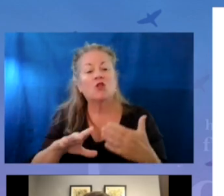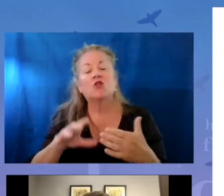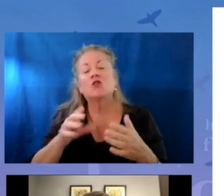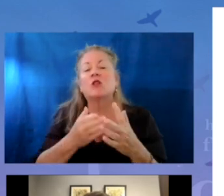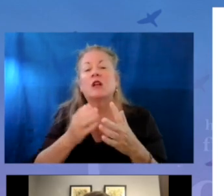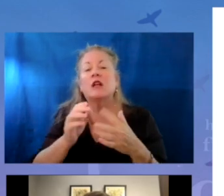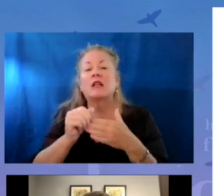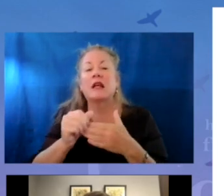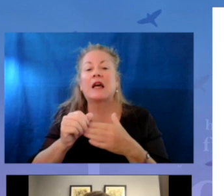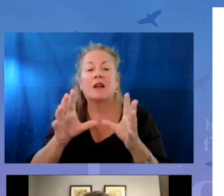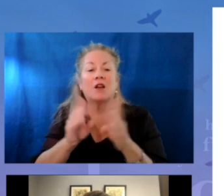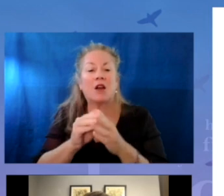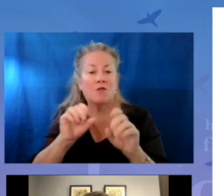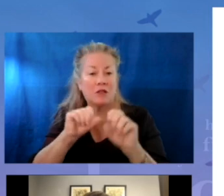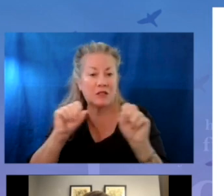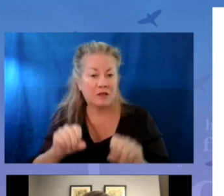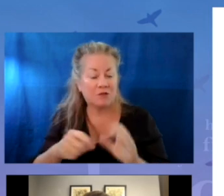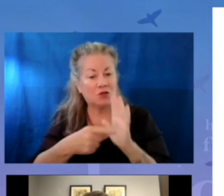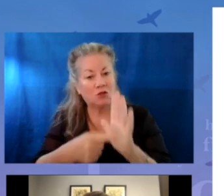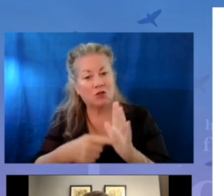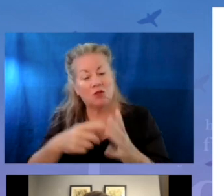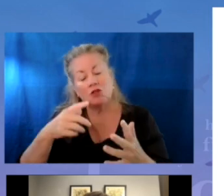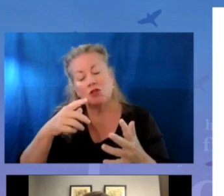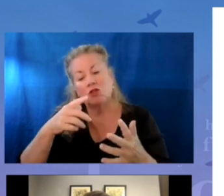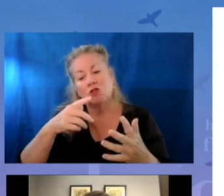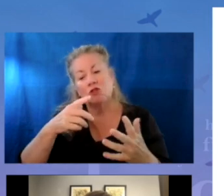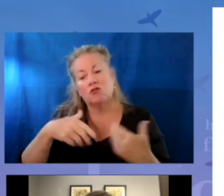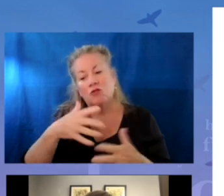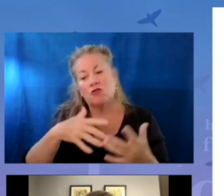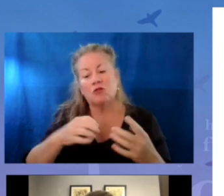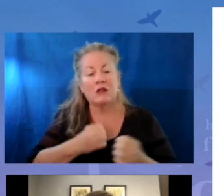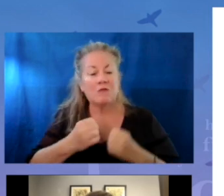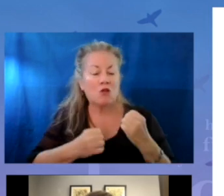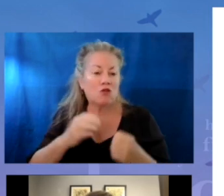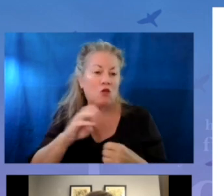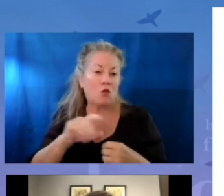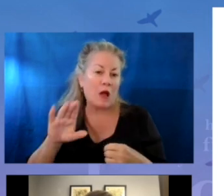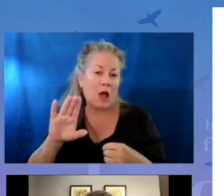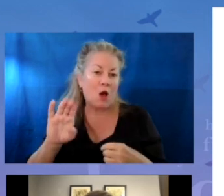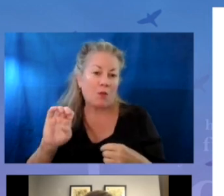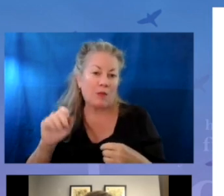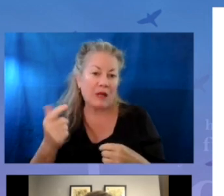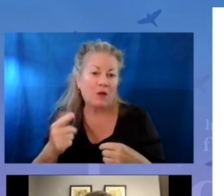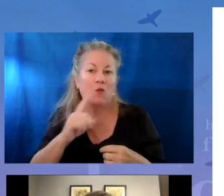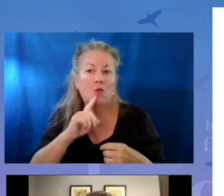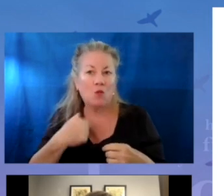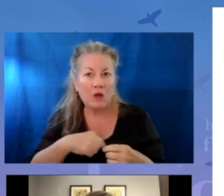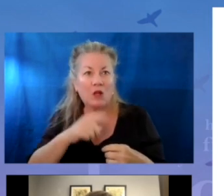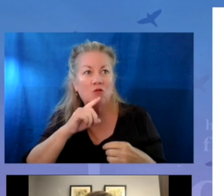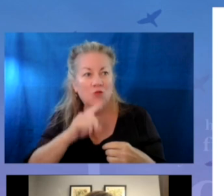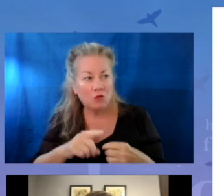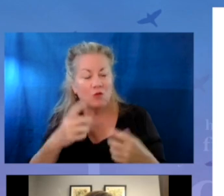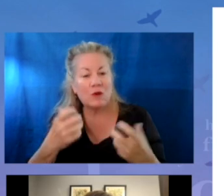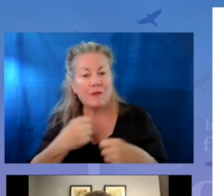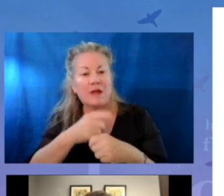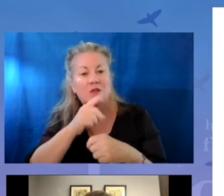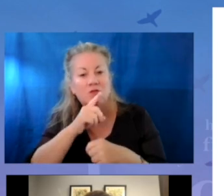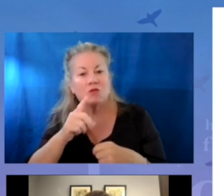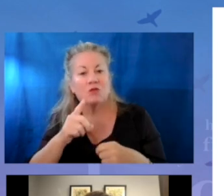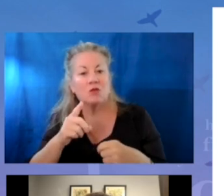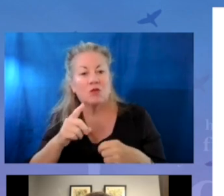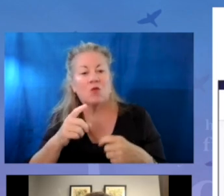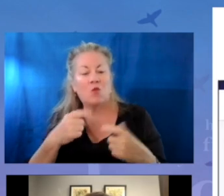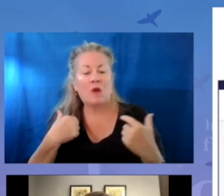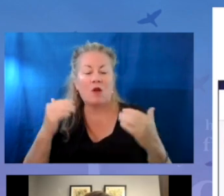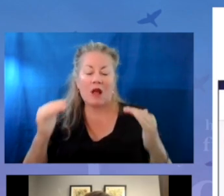conference system to reflect on their social-emotional well-being. We really, truly want to make sure